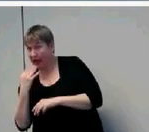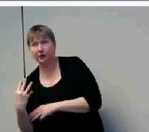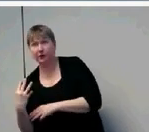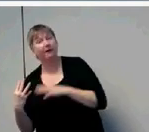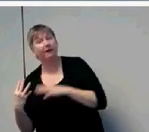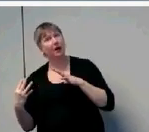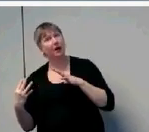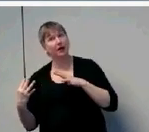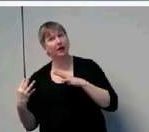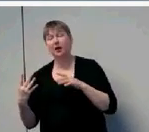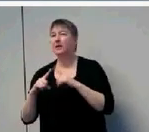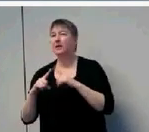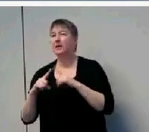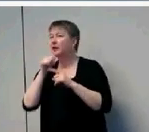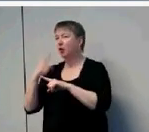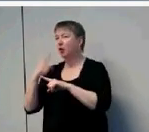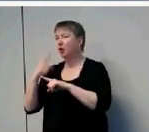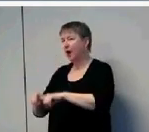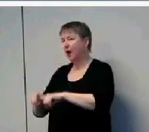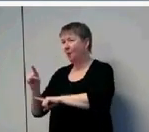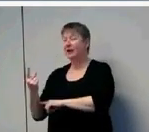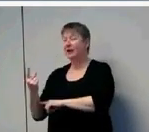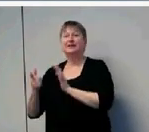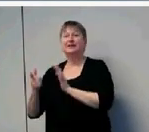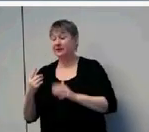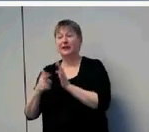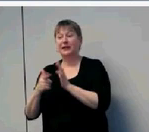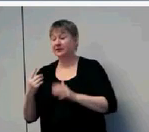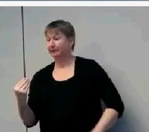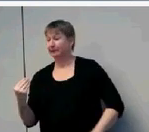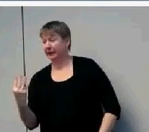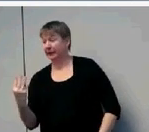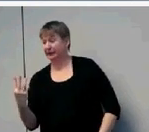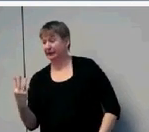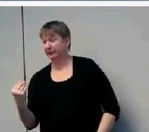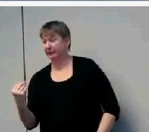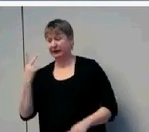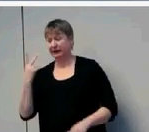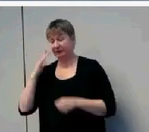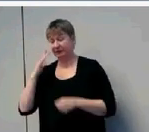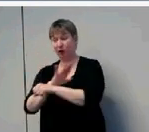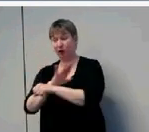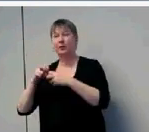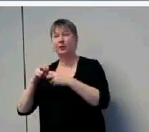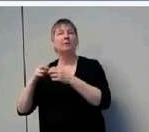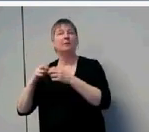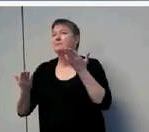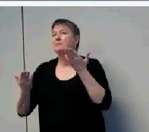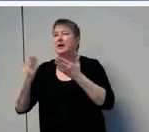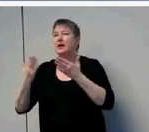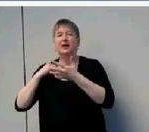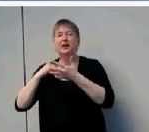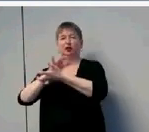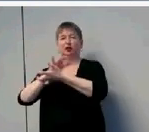aid might have indicator lights blinking saying it's fully powered, but it could have distortion, a broken microphone,